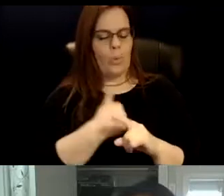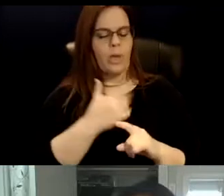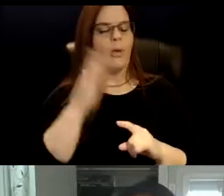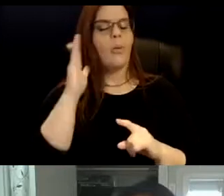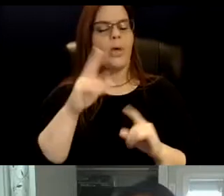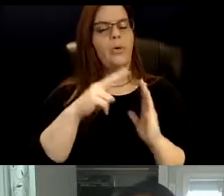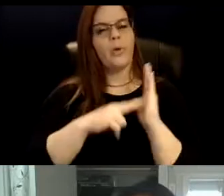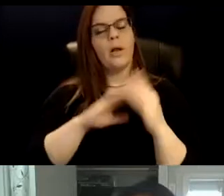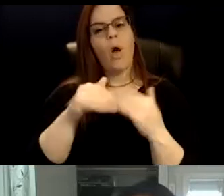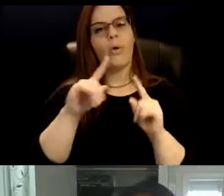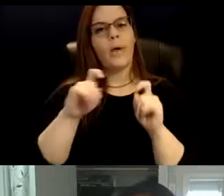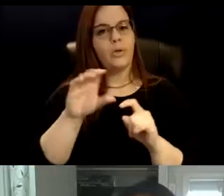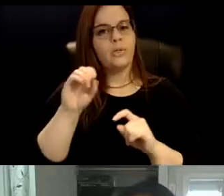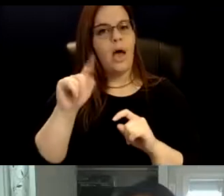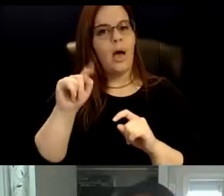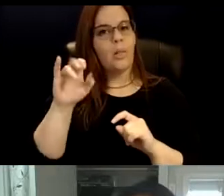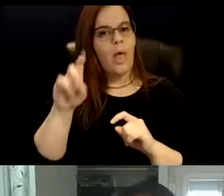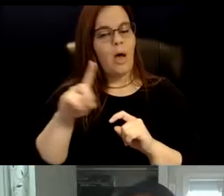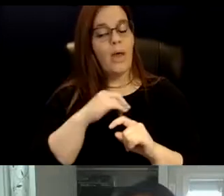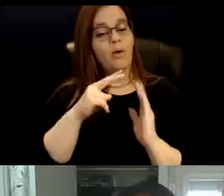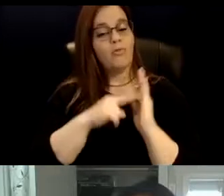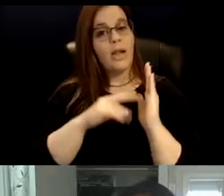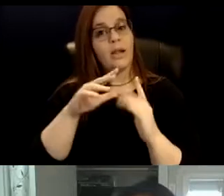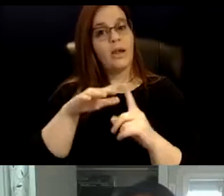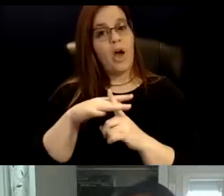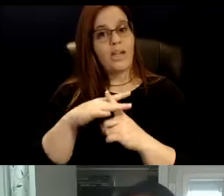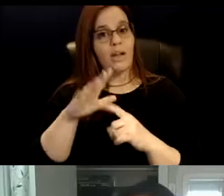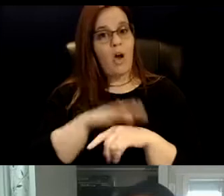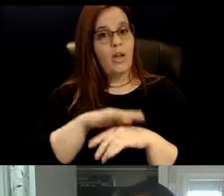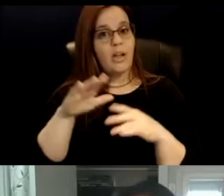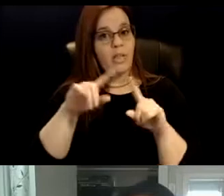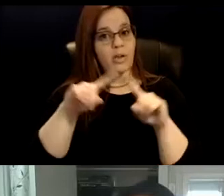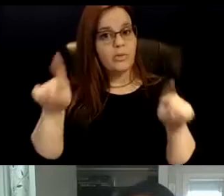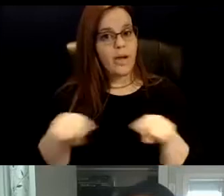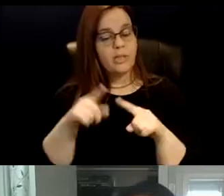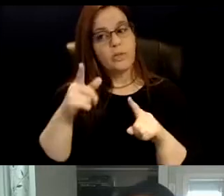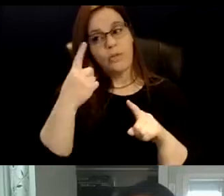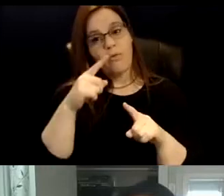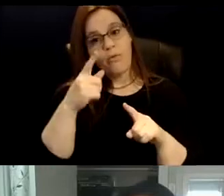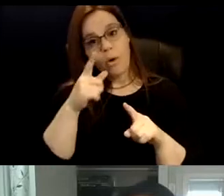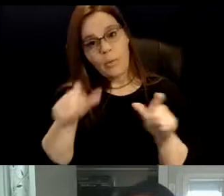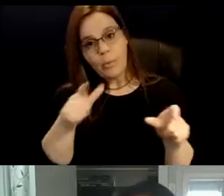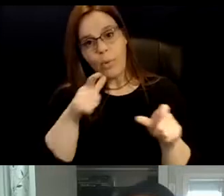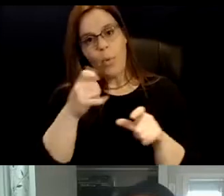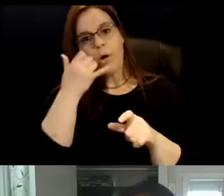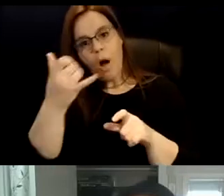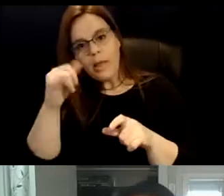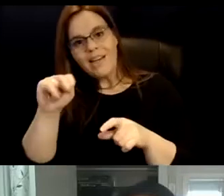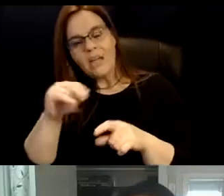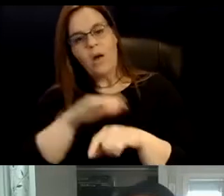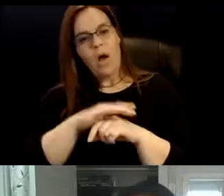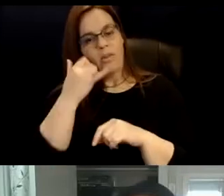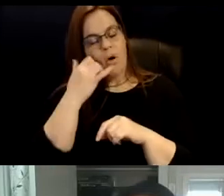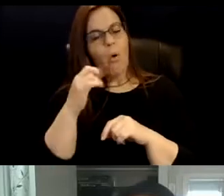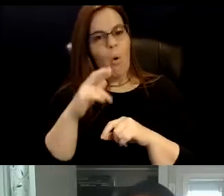on the screen so that content will be available to individuals calling in on the phone or who cannot see visual content. This event is being